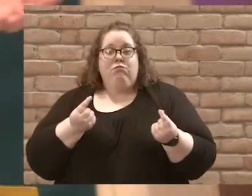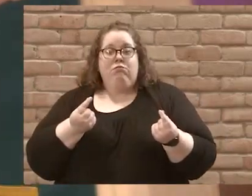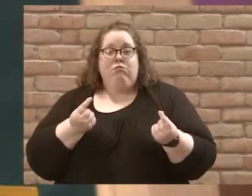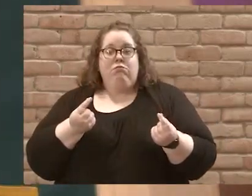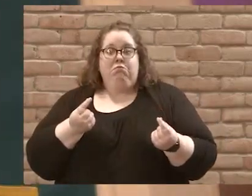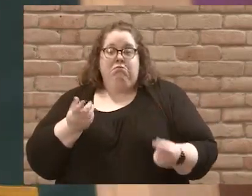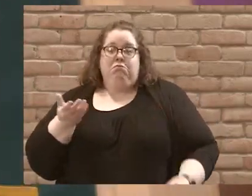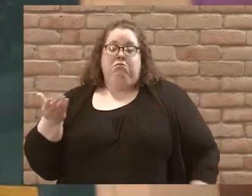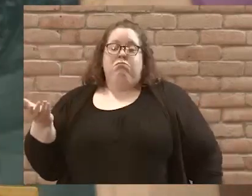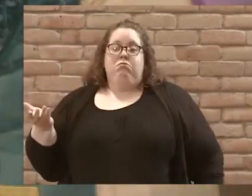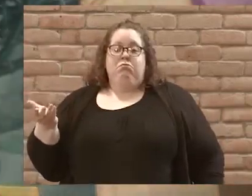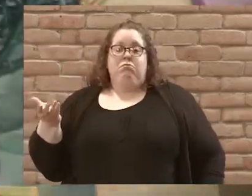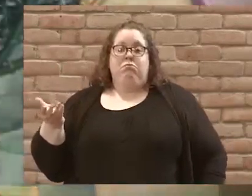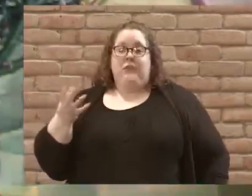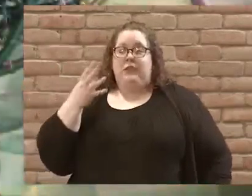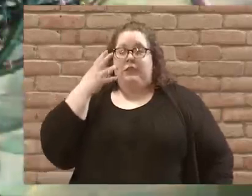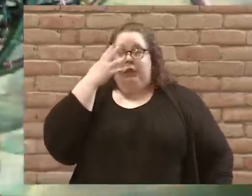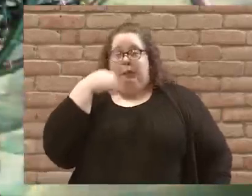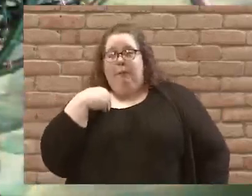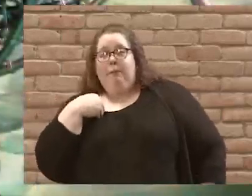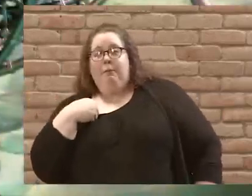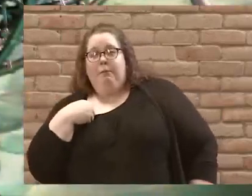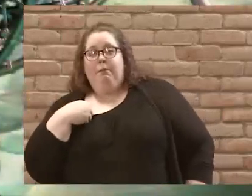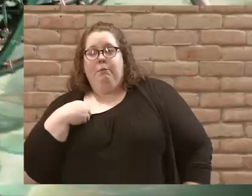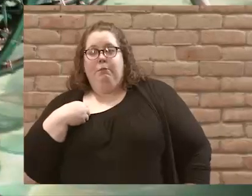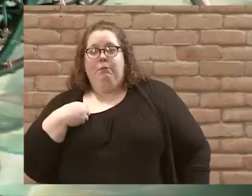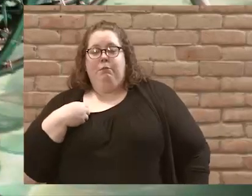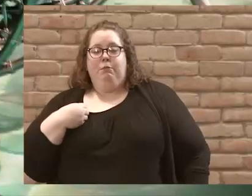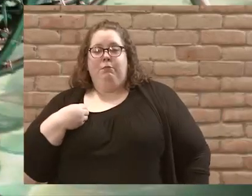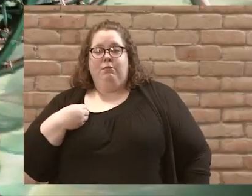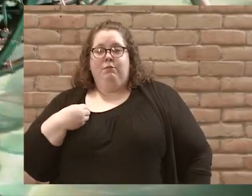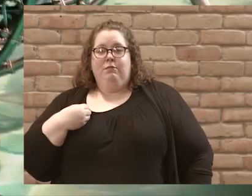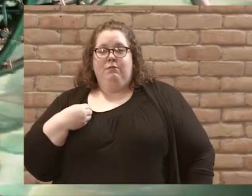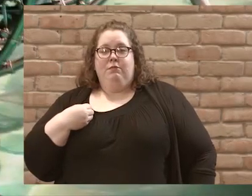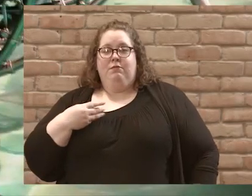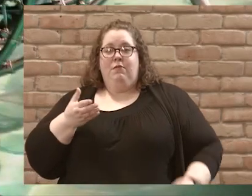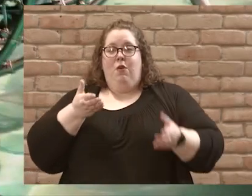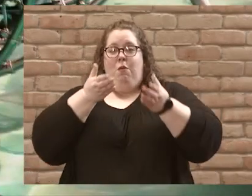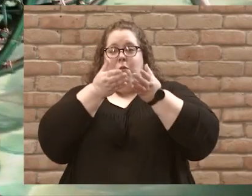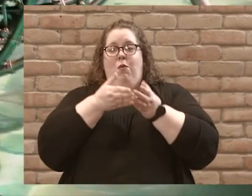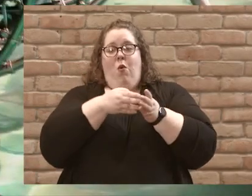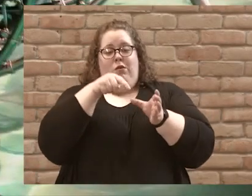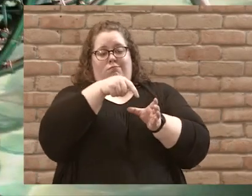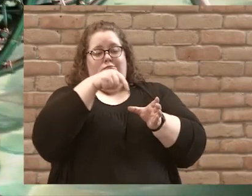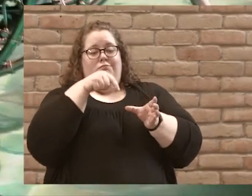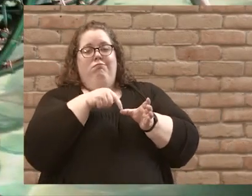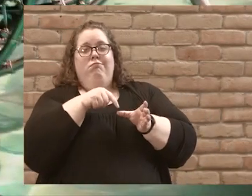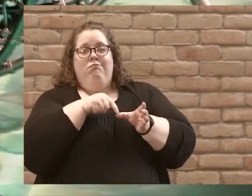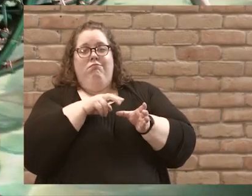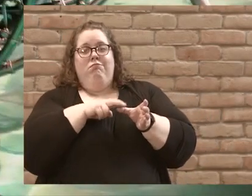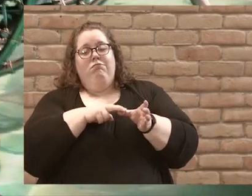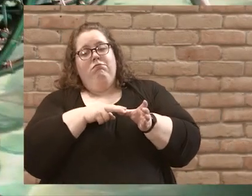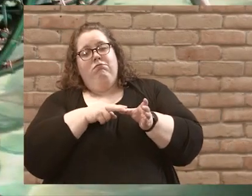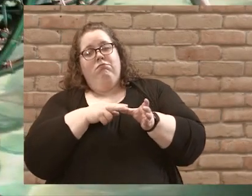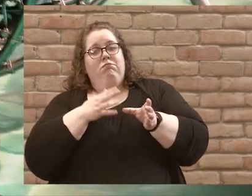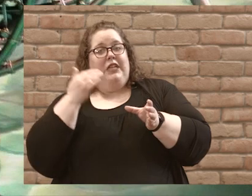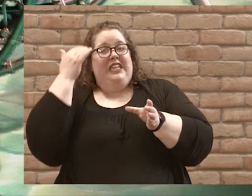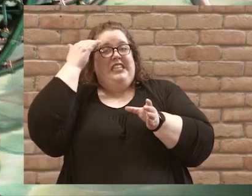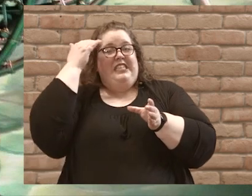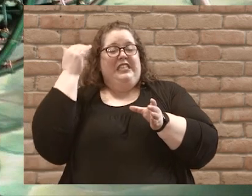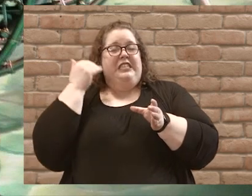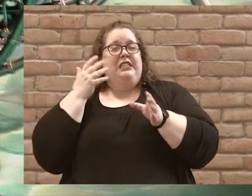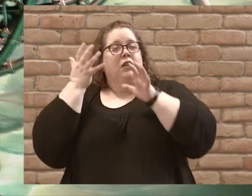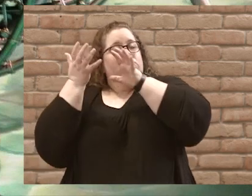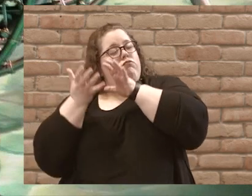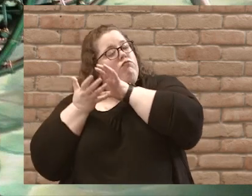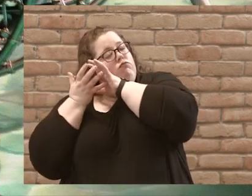Jesus was sleeping at the back of the boat with his head on